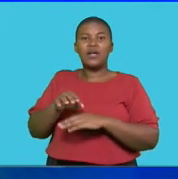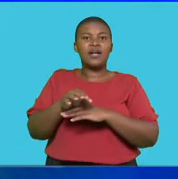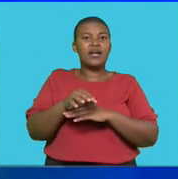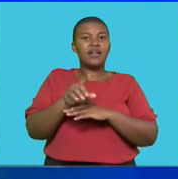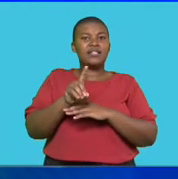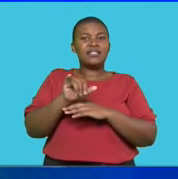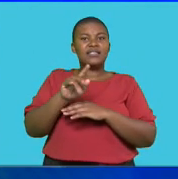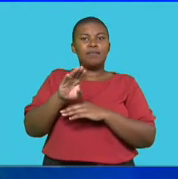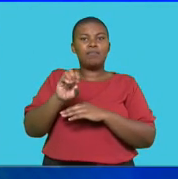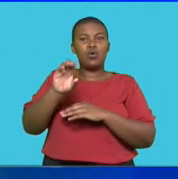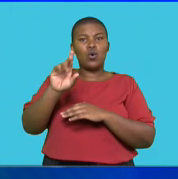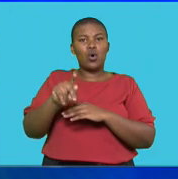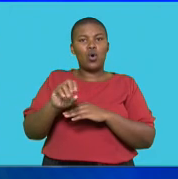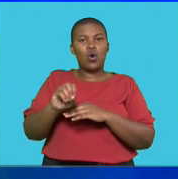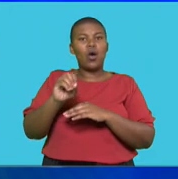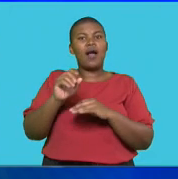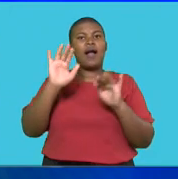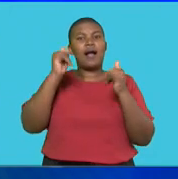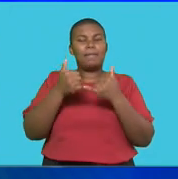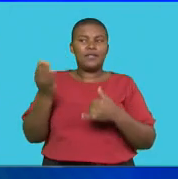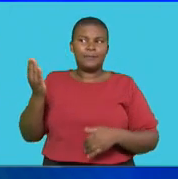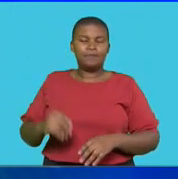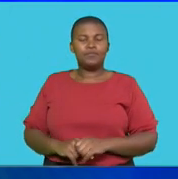Tipoko from Fast Company SA Magazine.